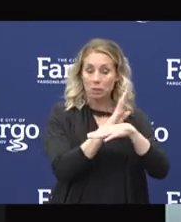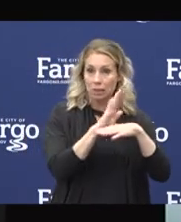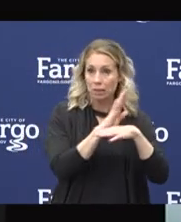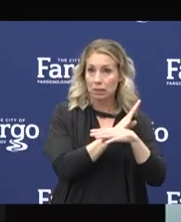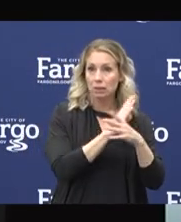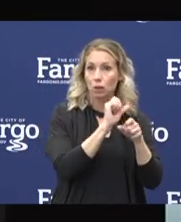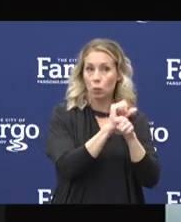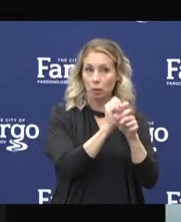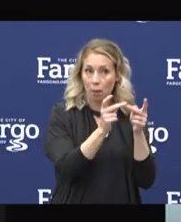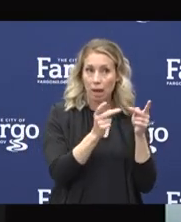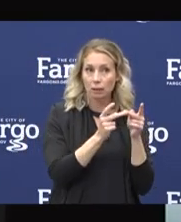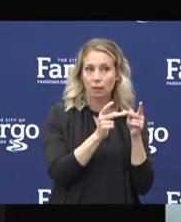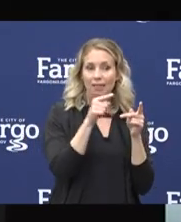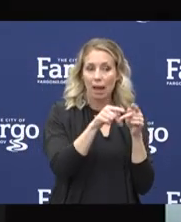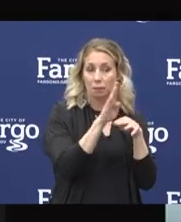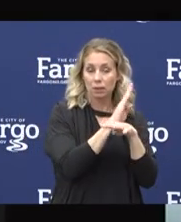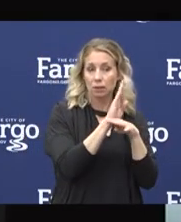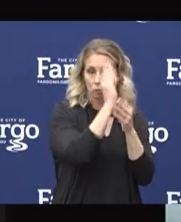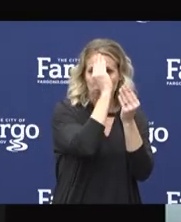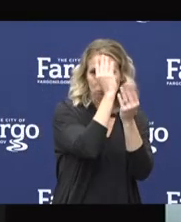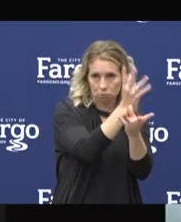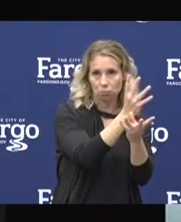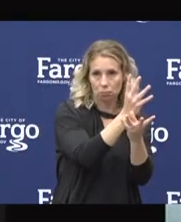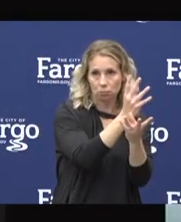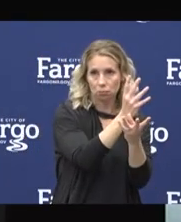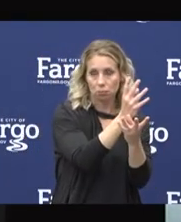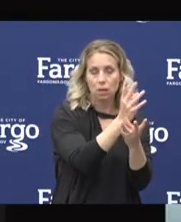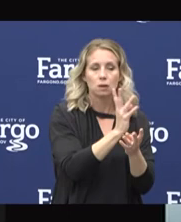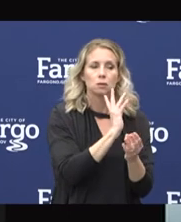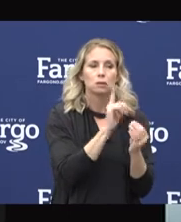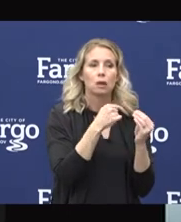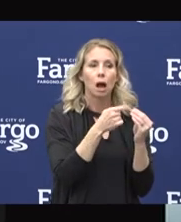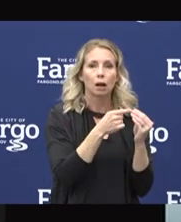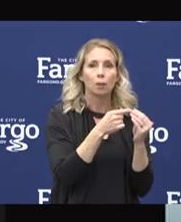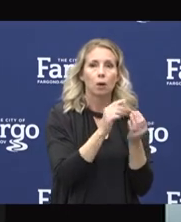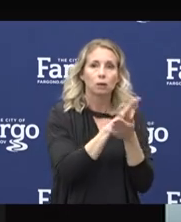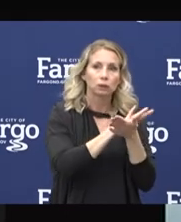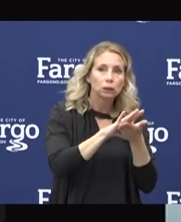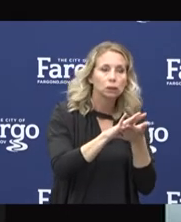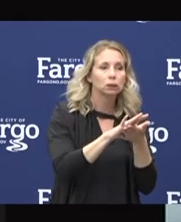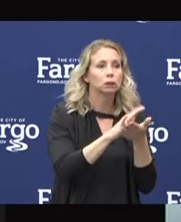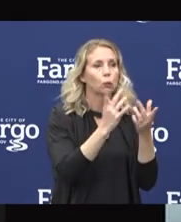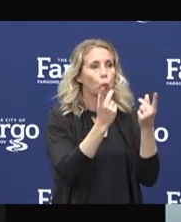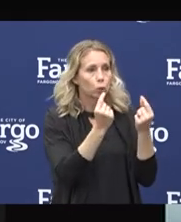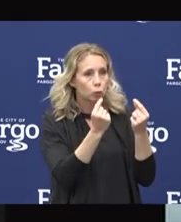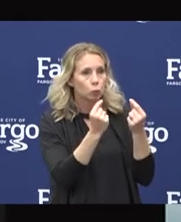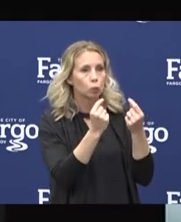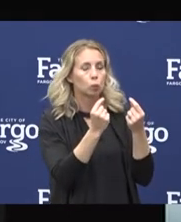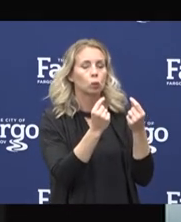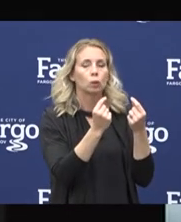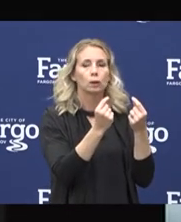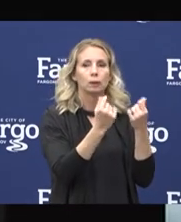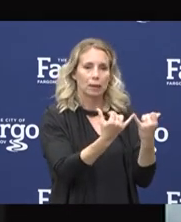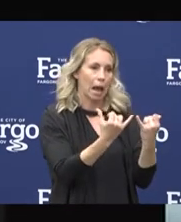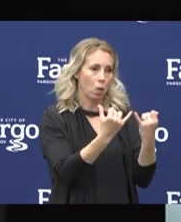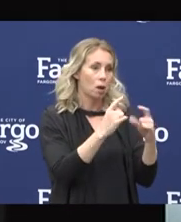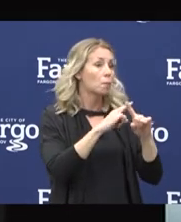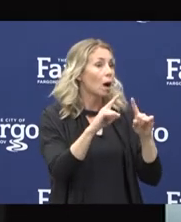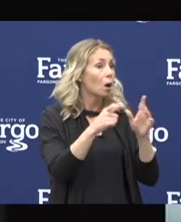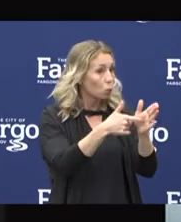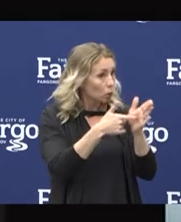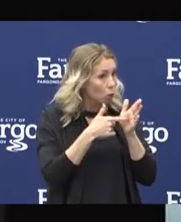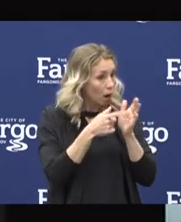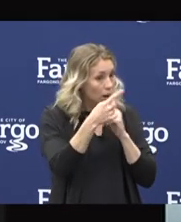we do notify the business and talk to them about cleaning and what they should do now. But we don't